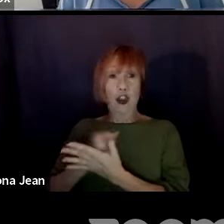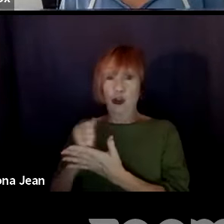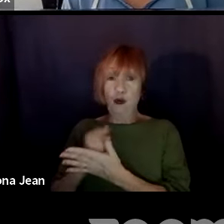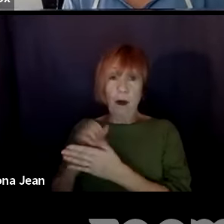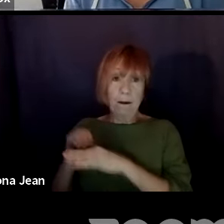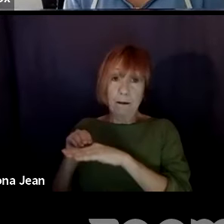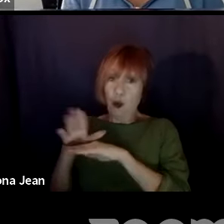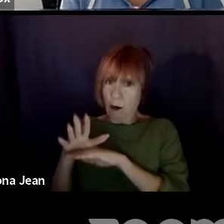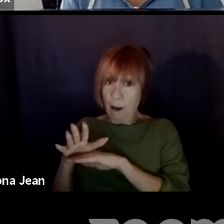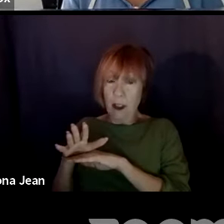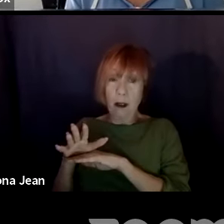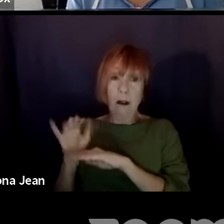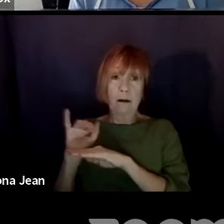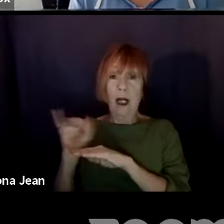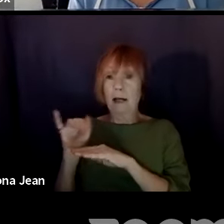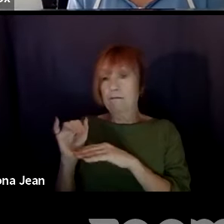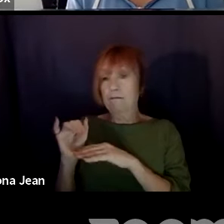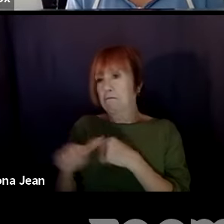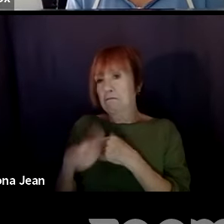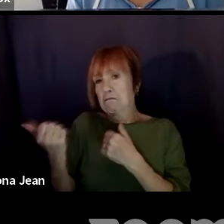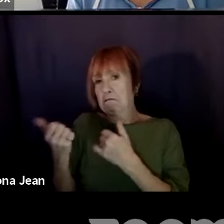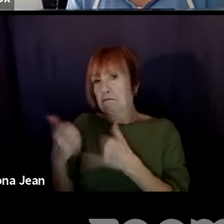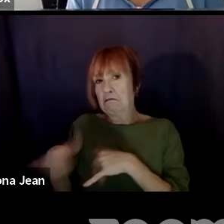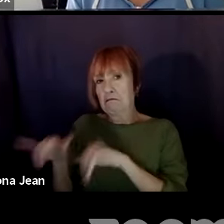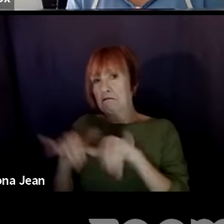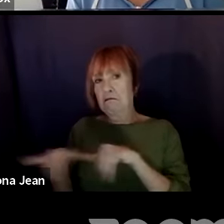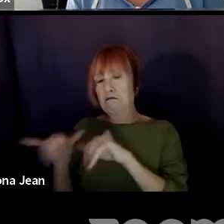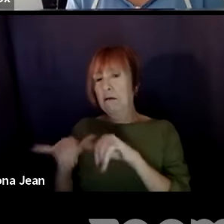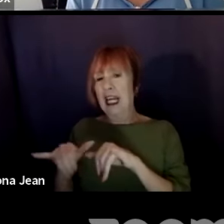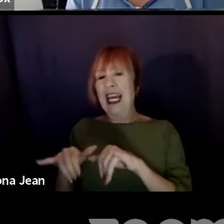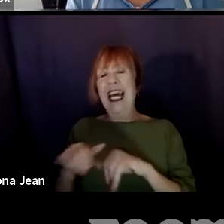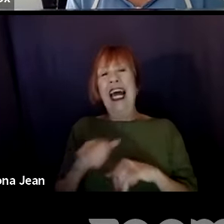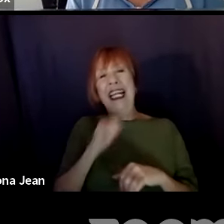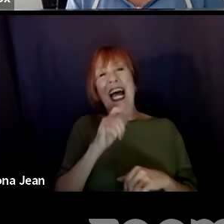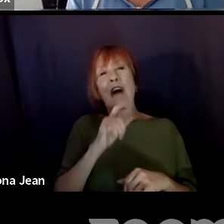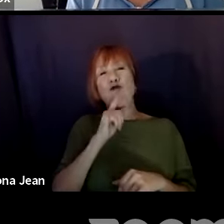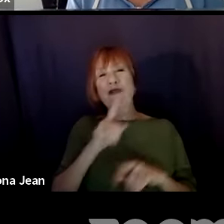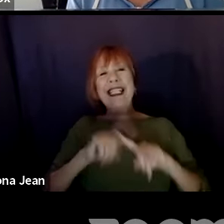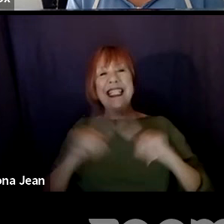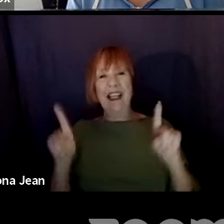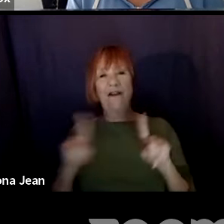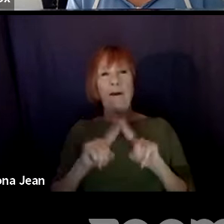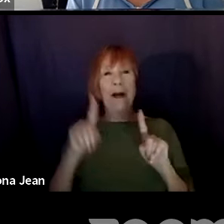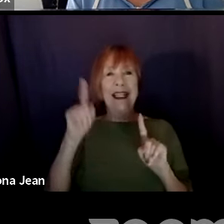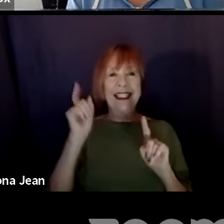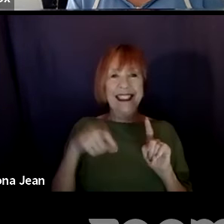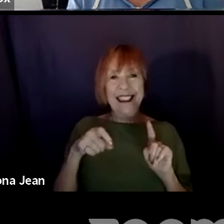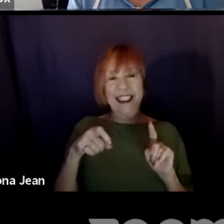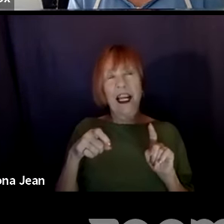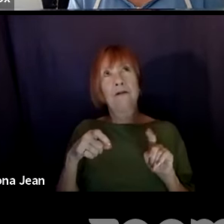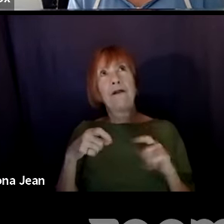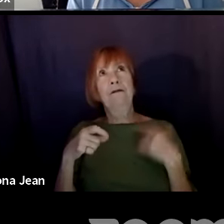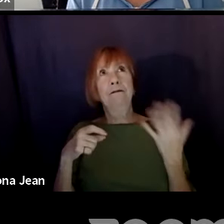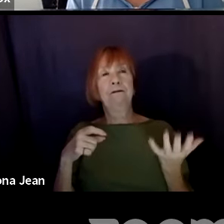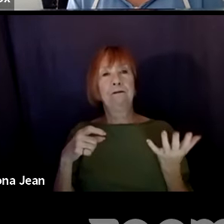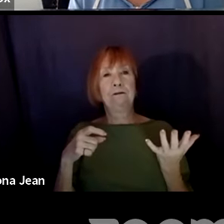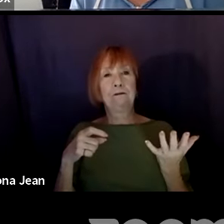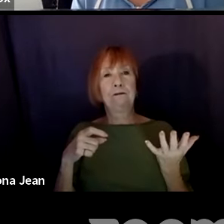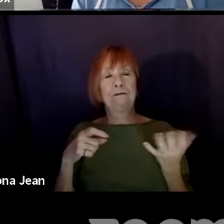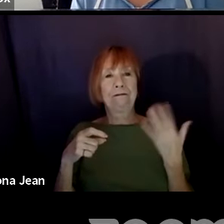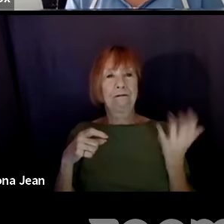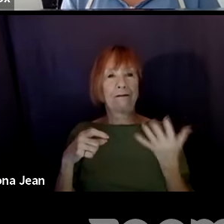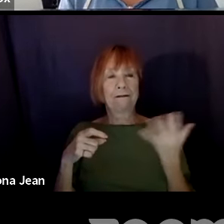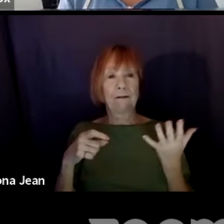just like anything else that you would write. So it's not really different. Just, you just have to, you know,